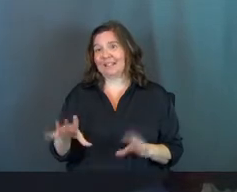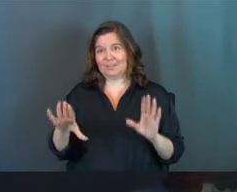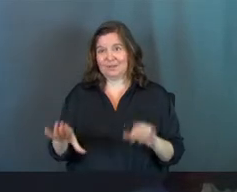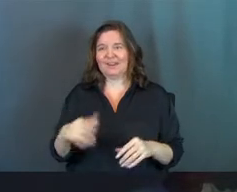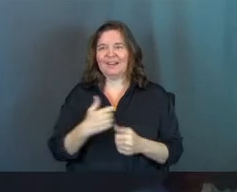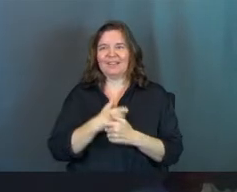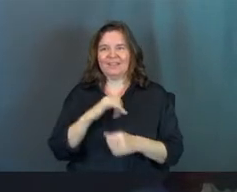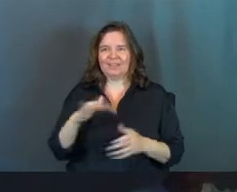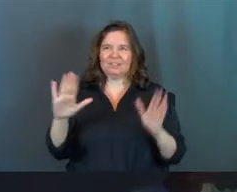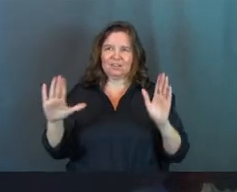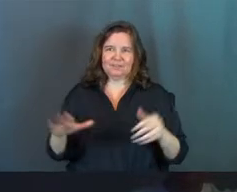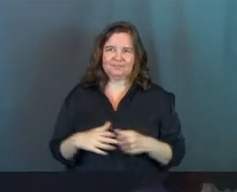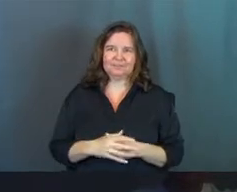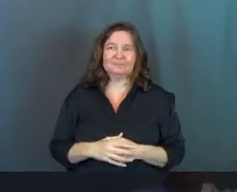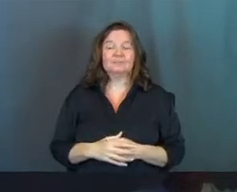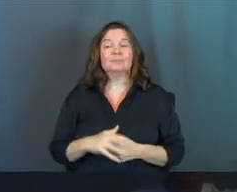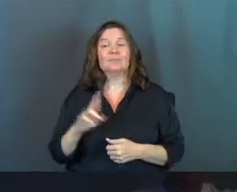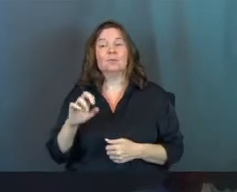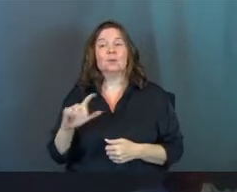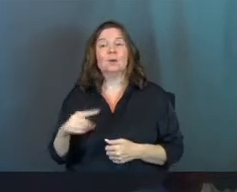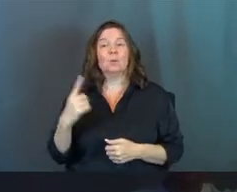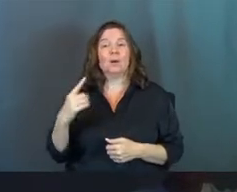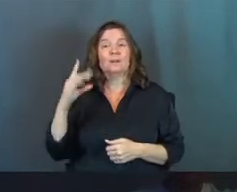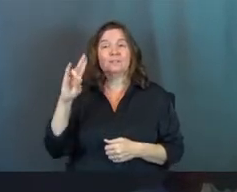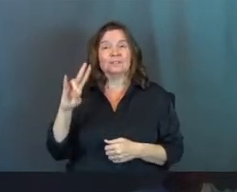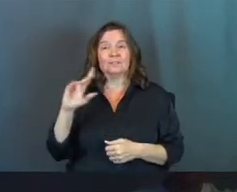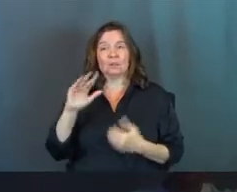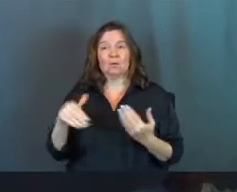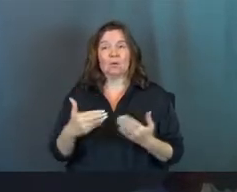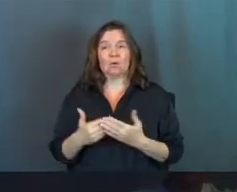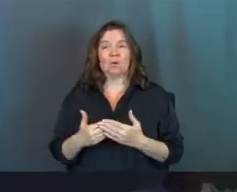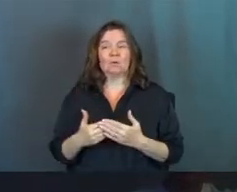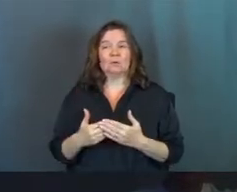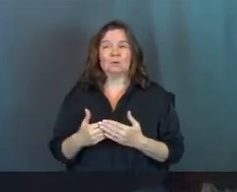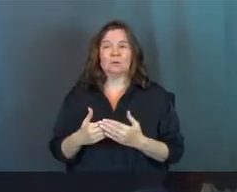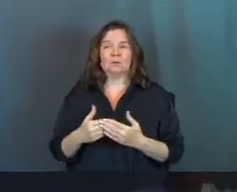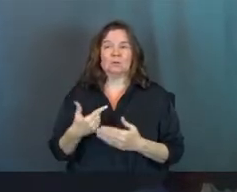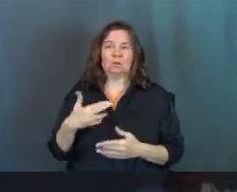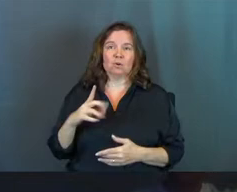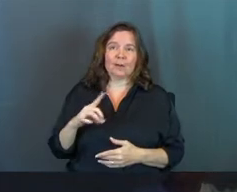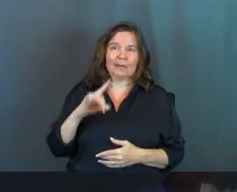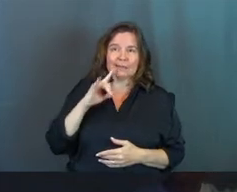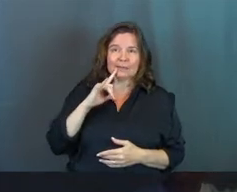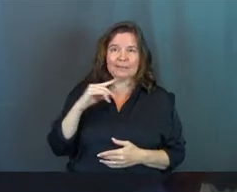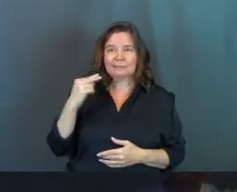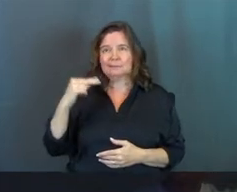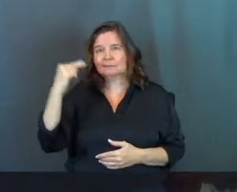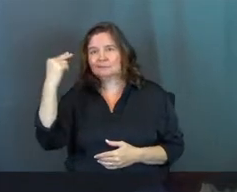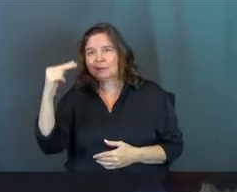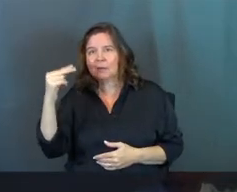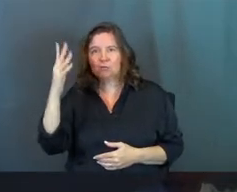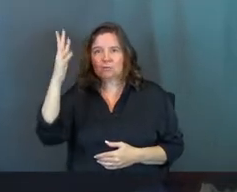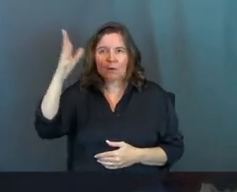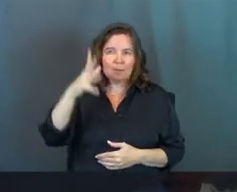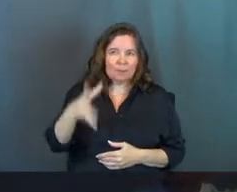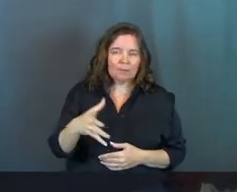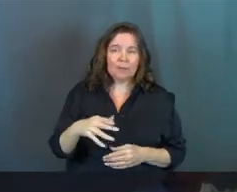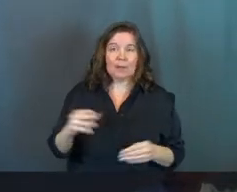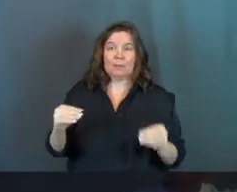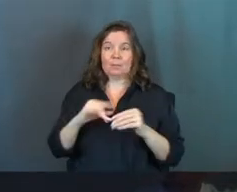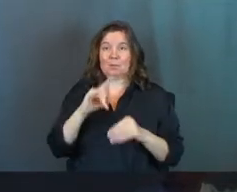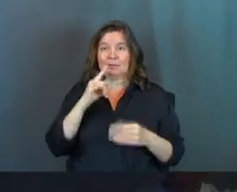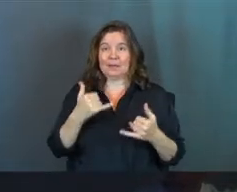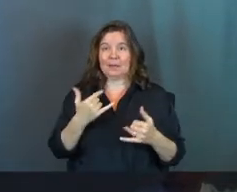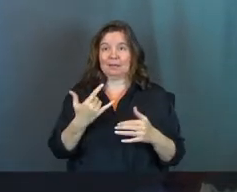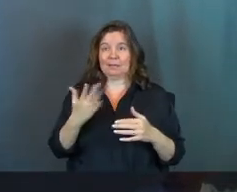great. I love it. That's awesome. So Rachel's, yeah, one of seven, and these are all, you know, grandkids, nieces, and nephews. Grandparents are in there, and there's more